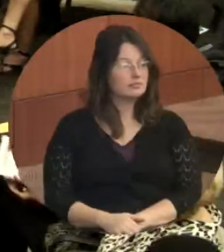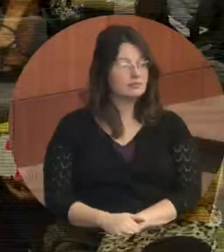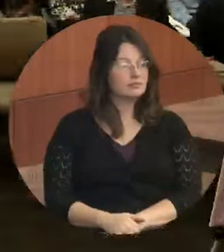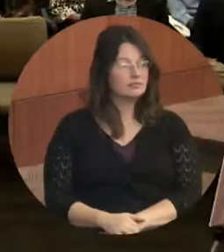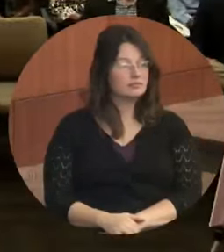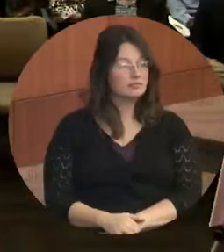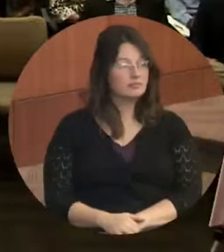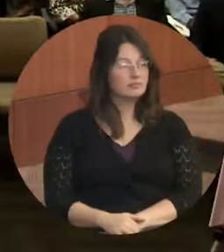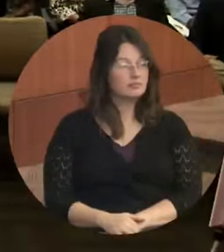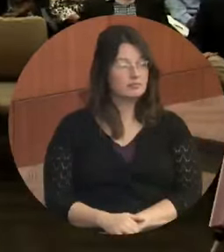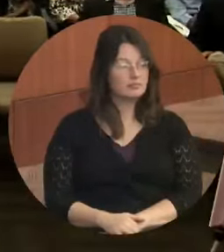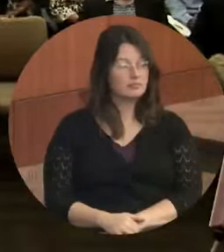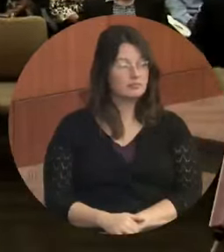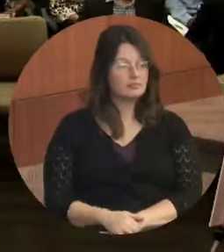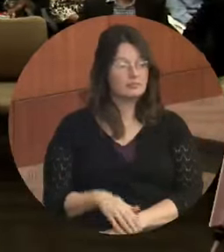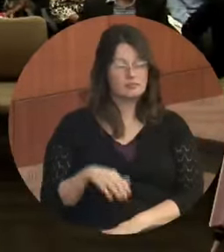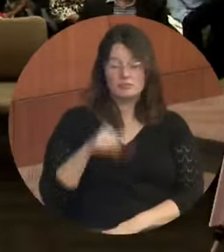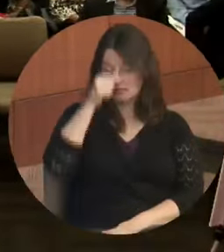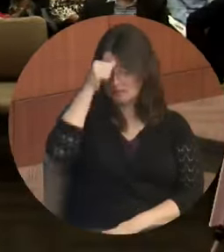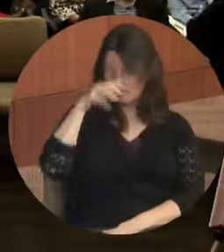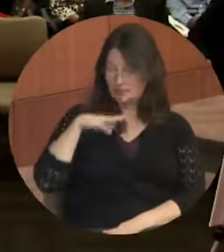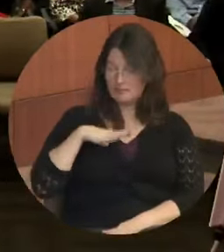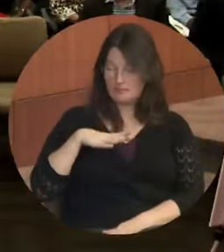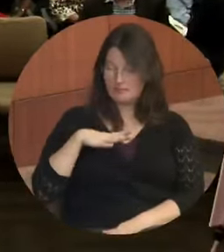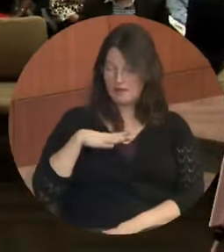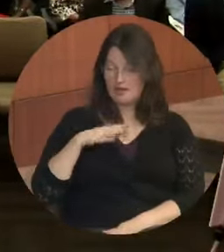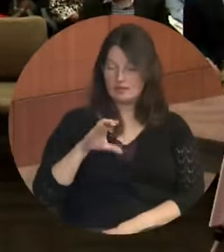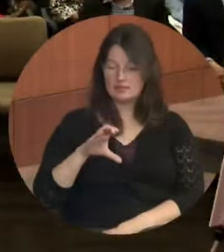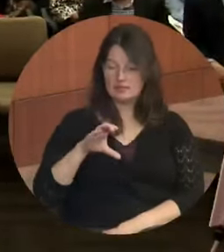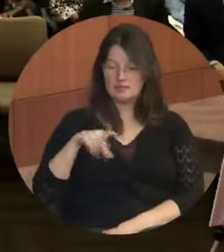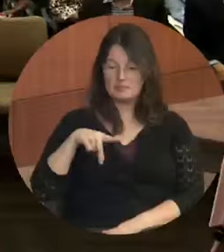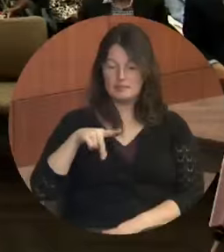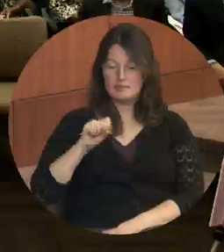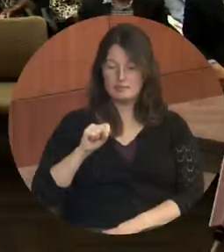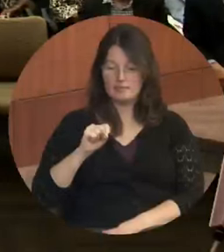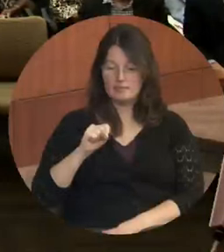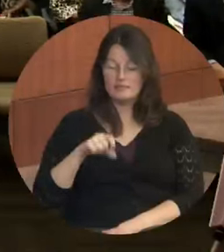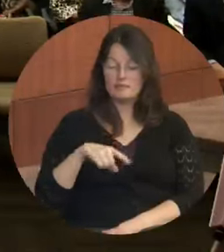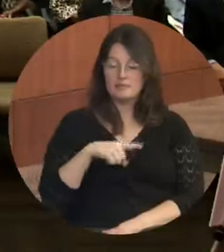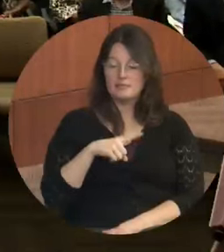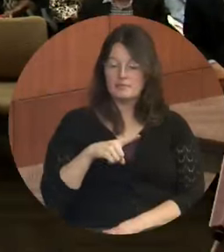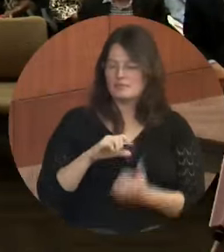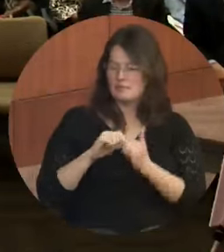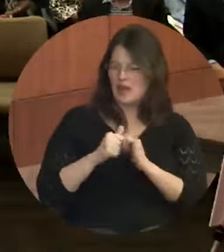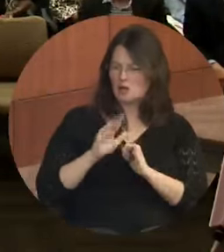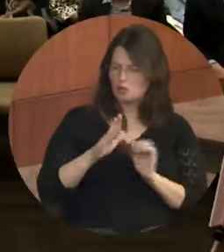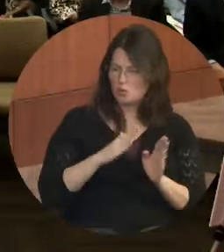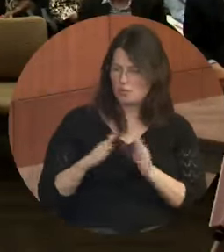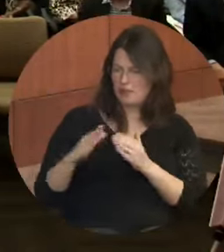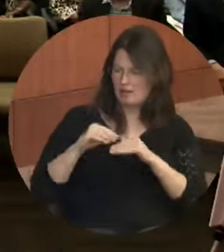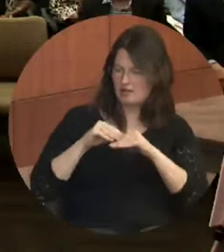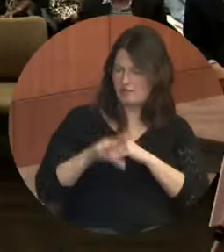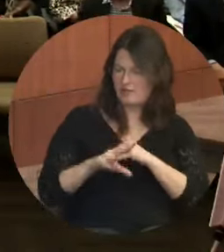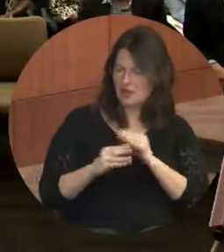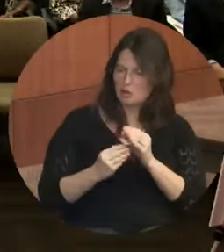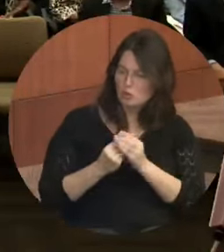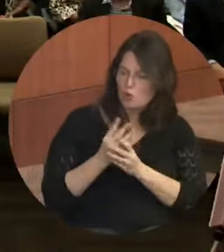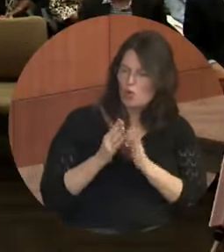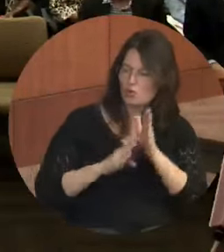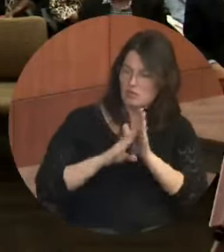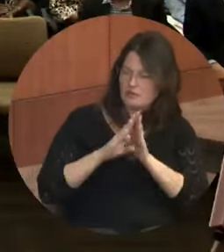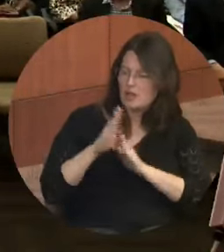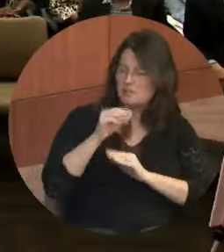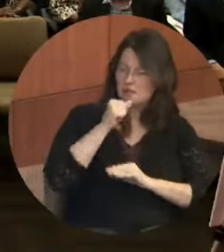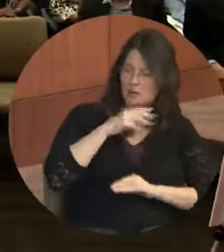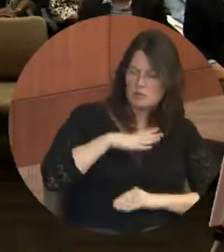Yes. Uh, how does your plan, um, affect, uh, the growth and development of women and minority-owned businesses?